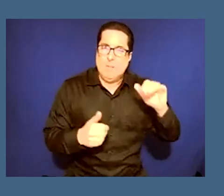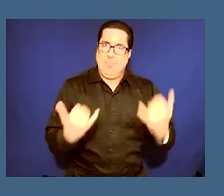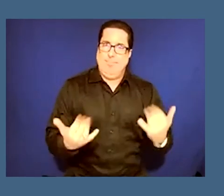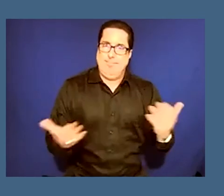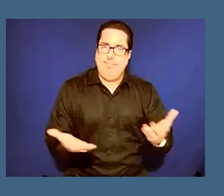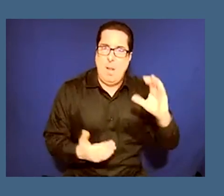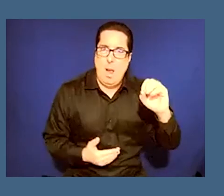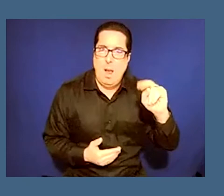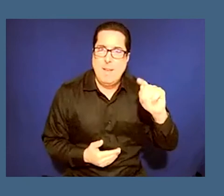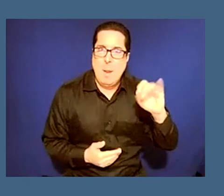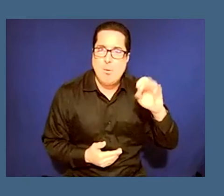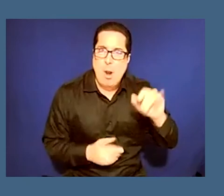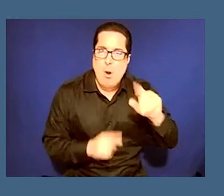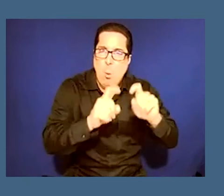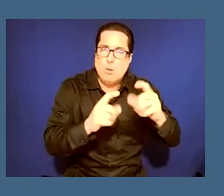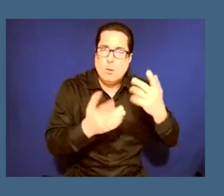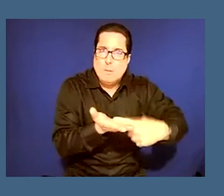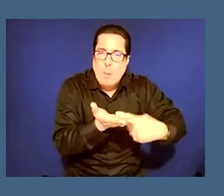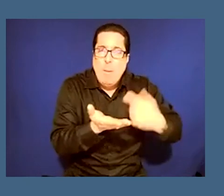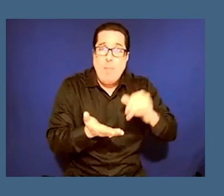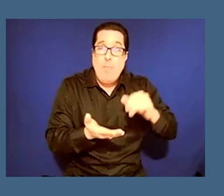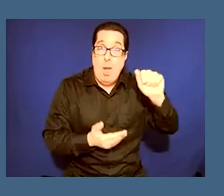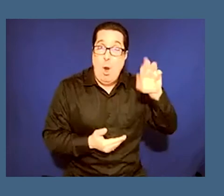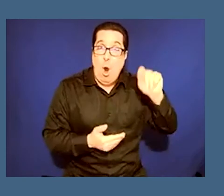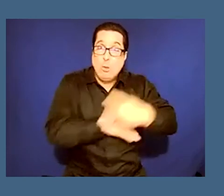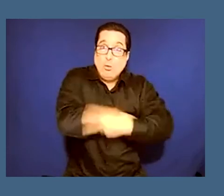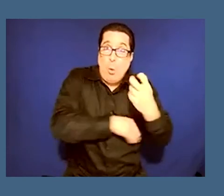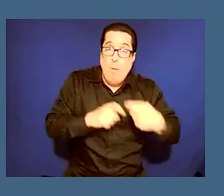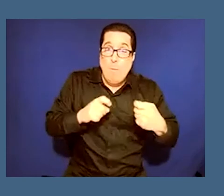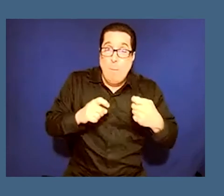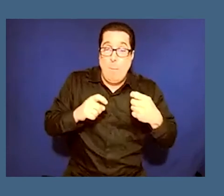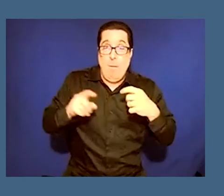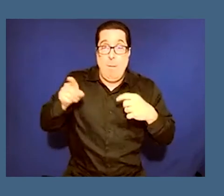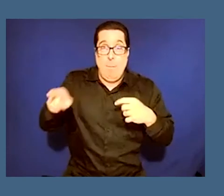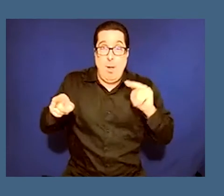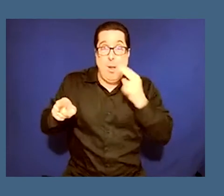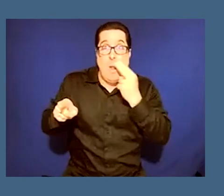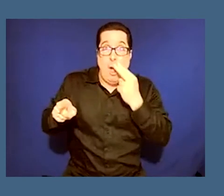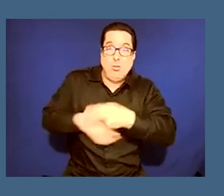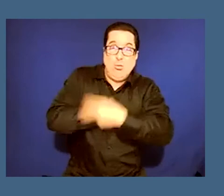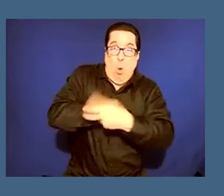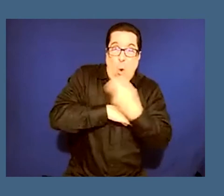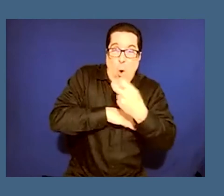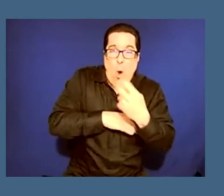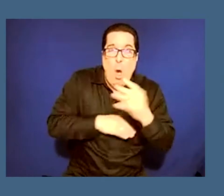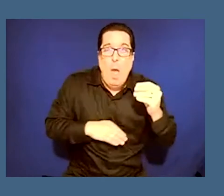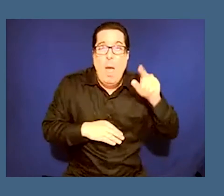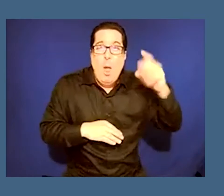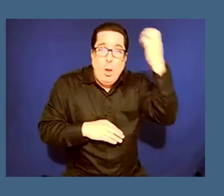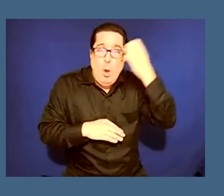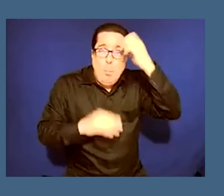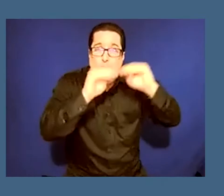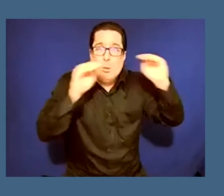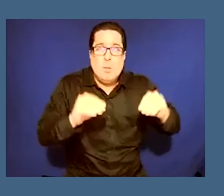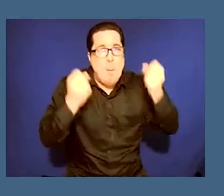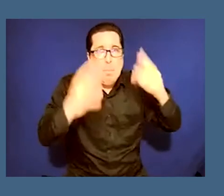talking about art that was stolen by the nazis whether we're talking about the european museums that are shock full of art from all